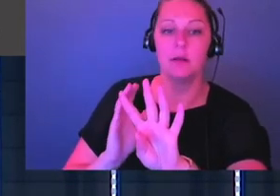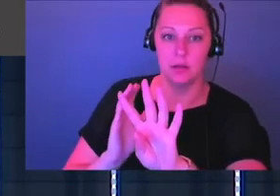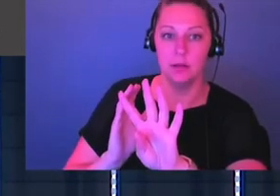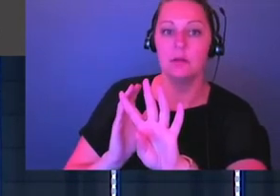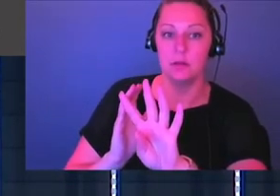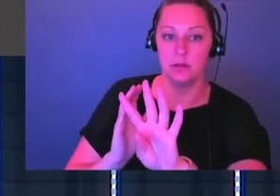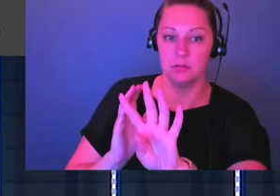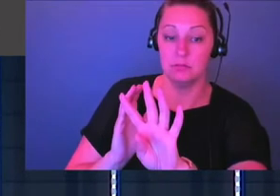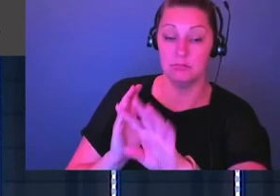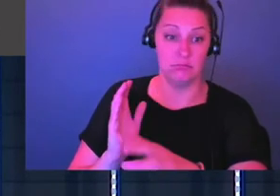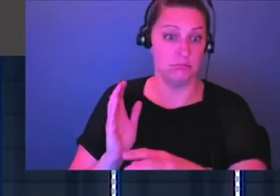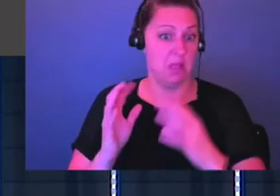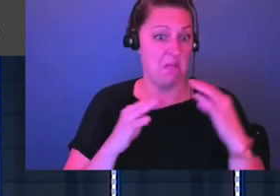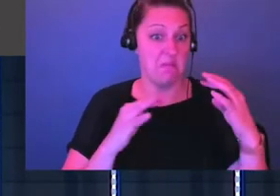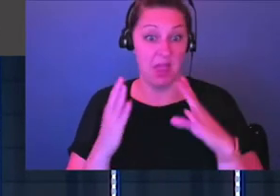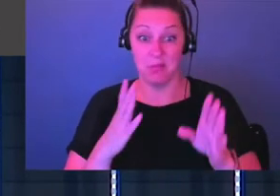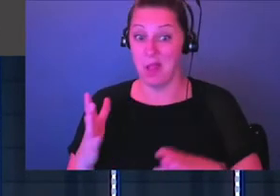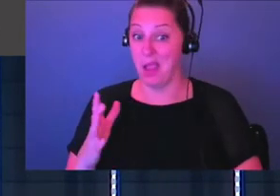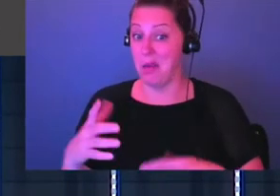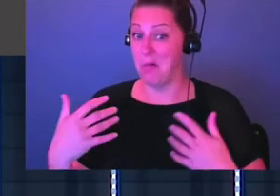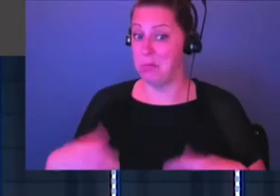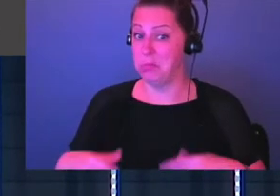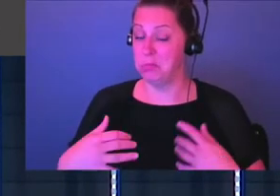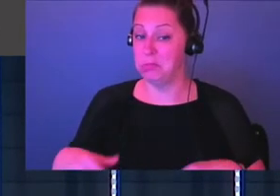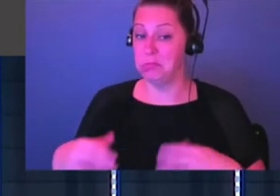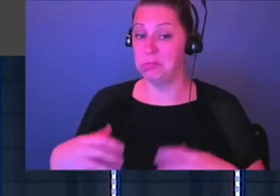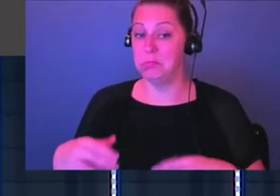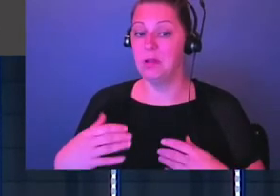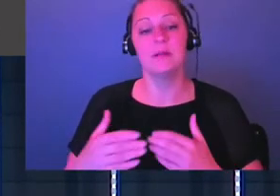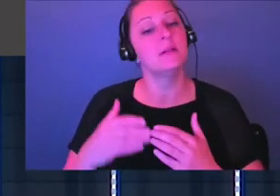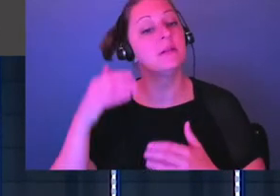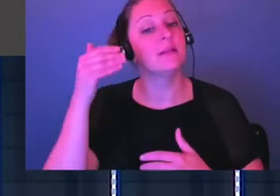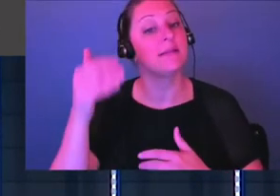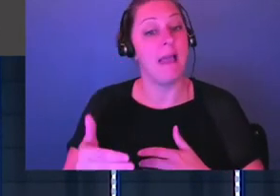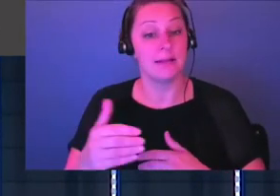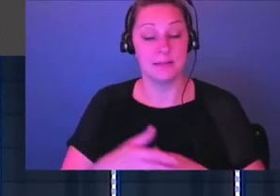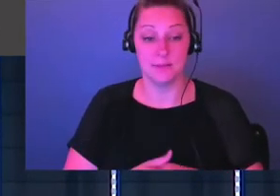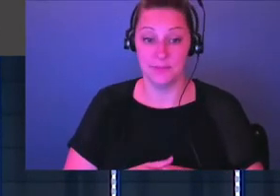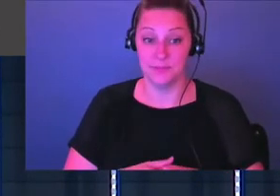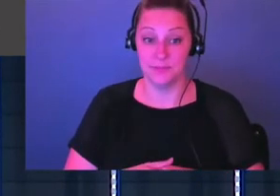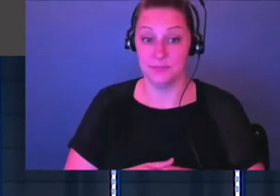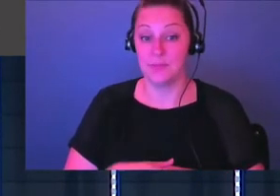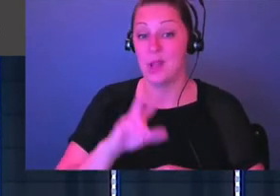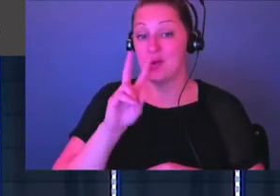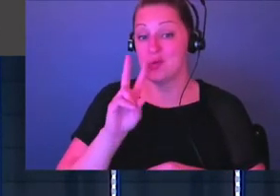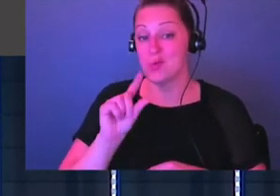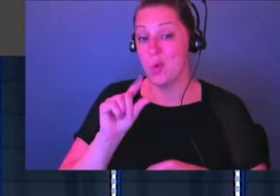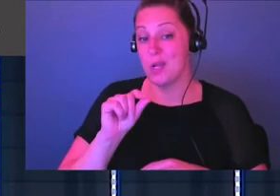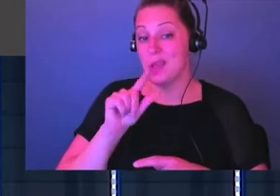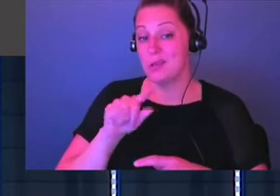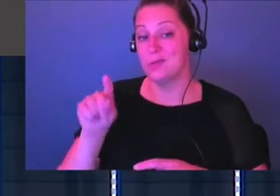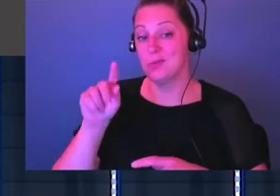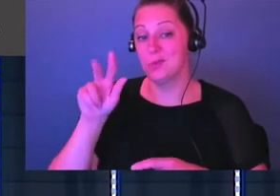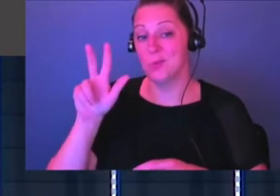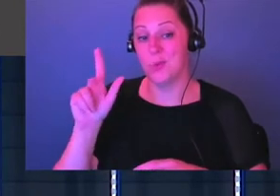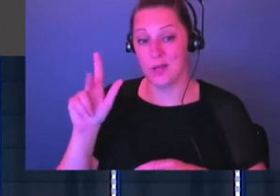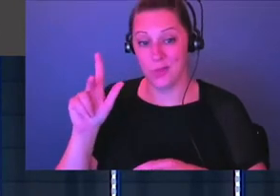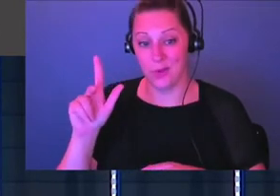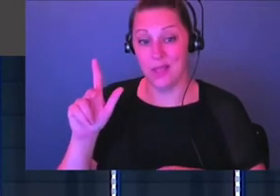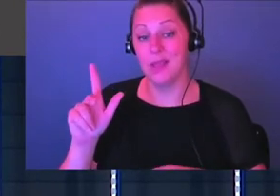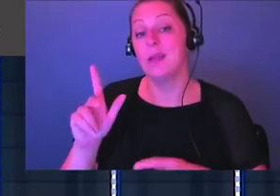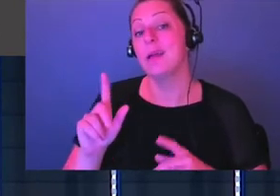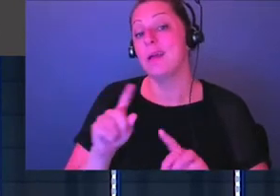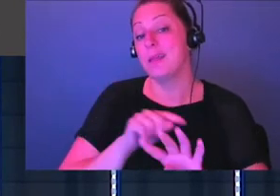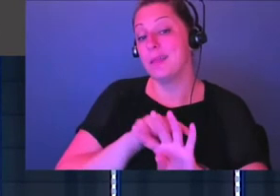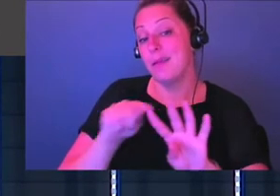What a battle plan. So here's what happens next in verses 20 through 23. As they began to sing and praise,